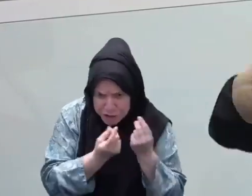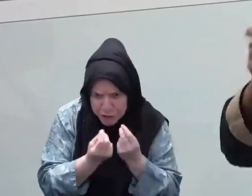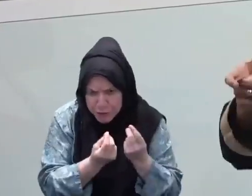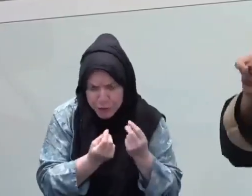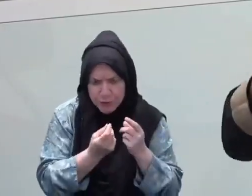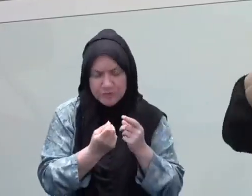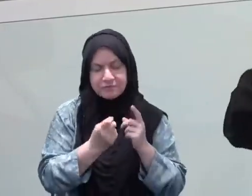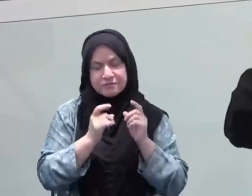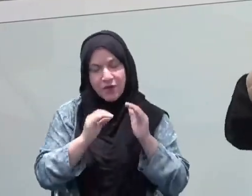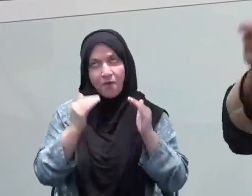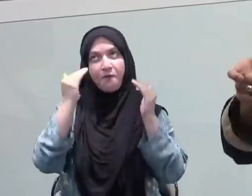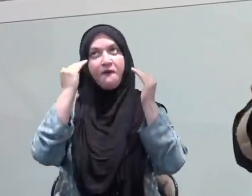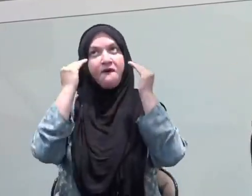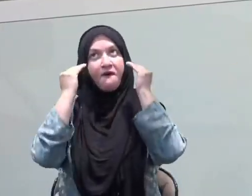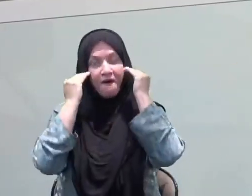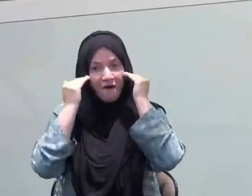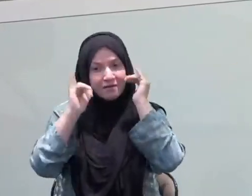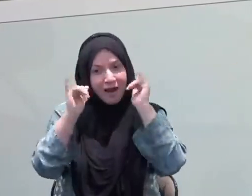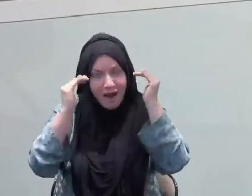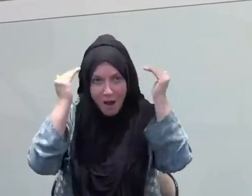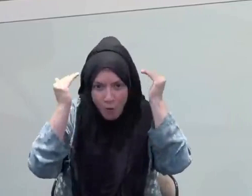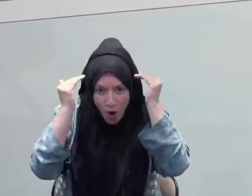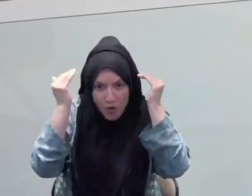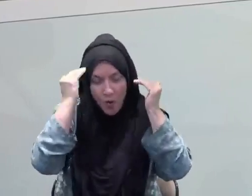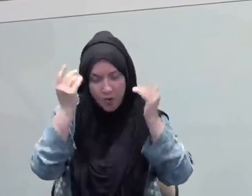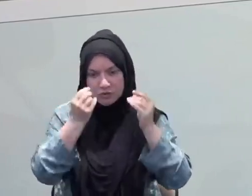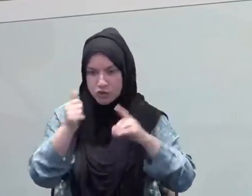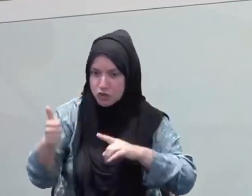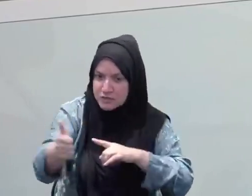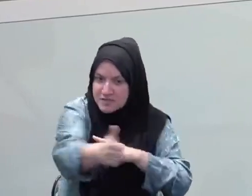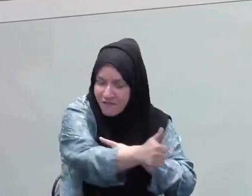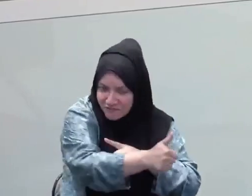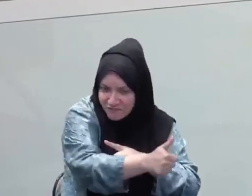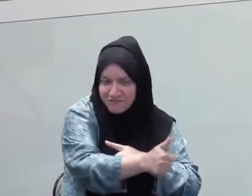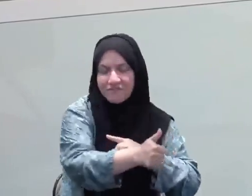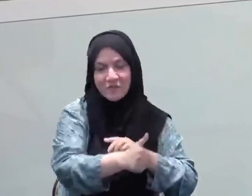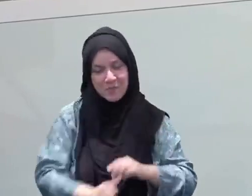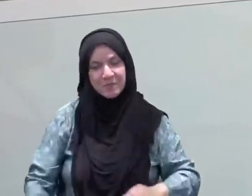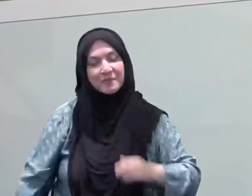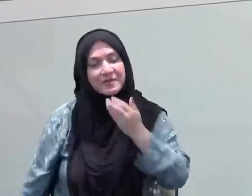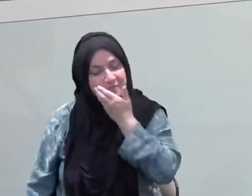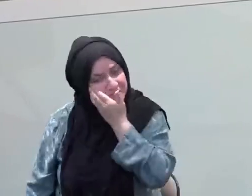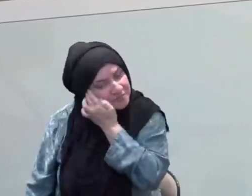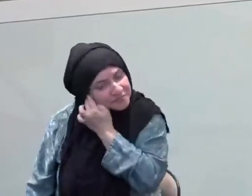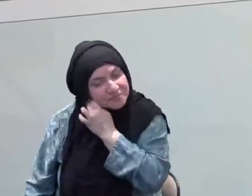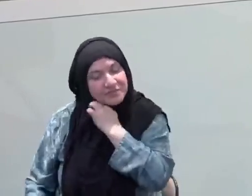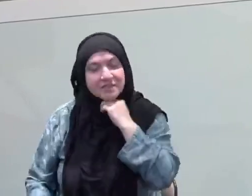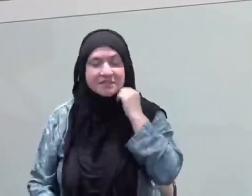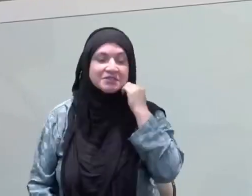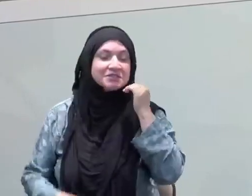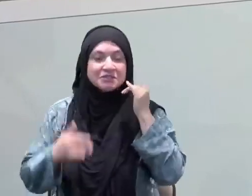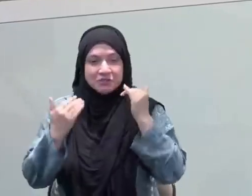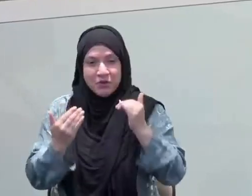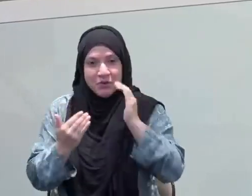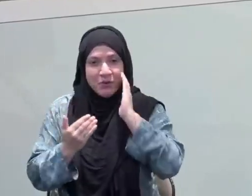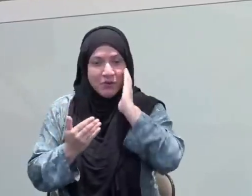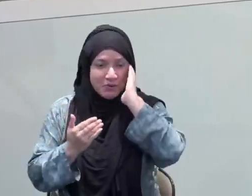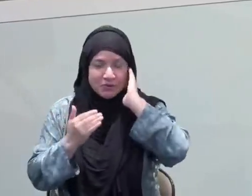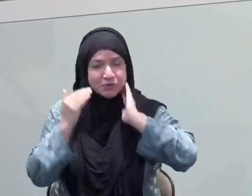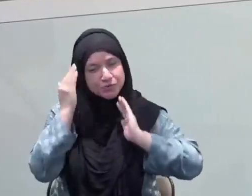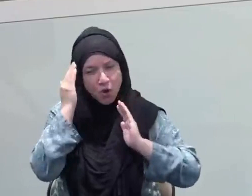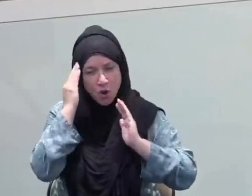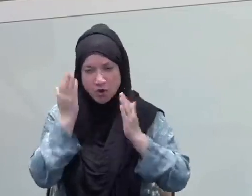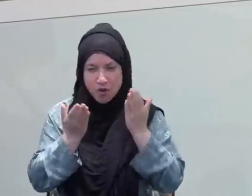Then kick it into the next gear when you reach into the last 10. And some of the ulema mentioned, Subhanallah, in this